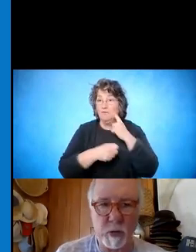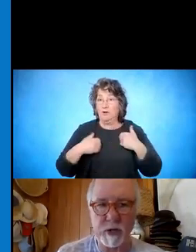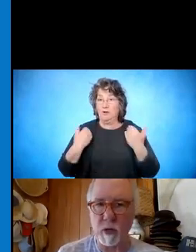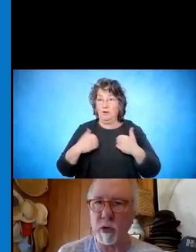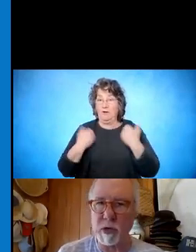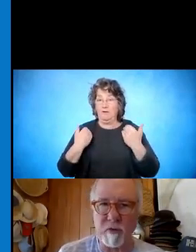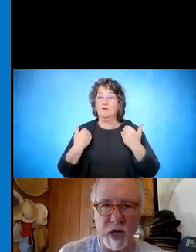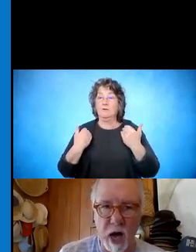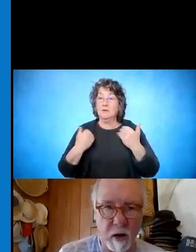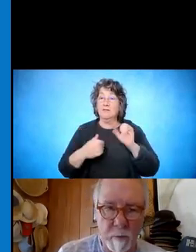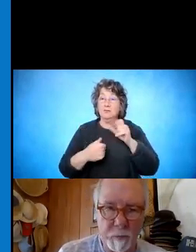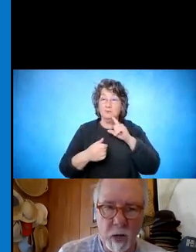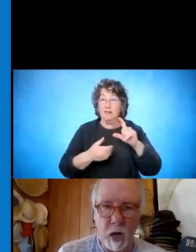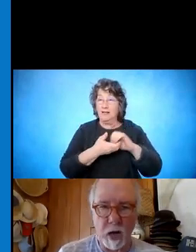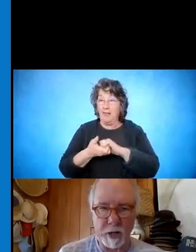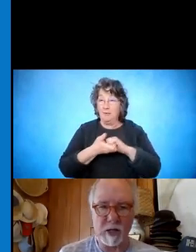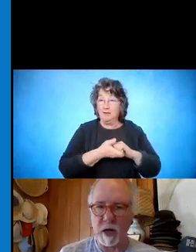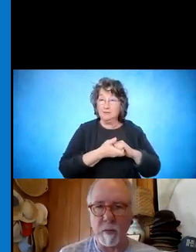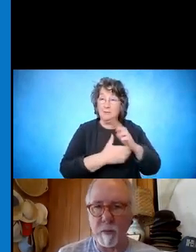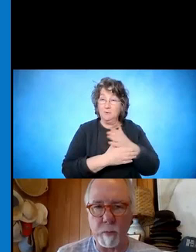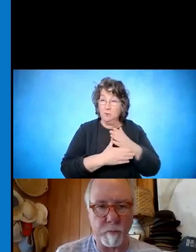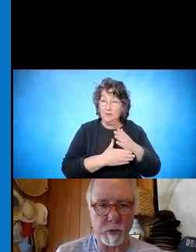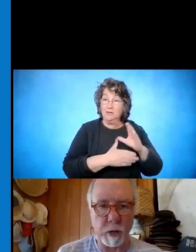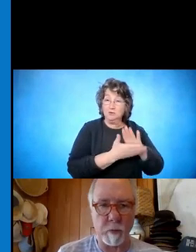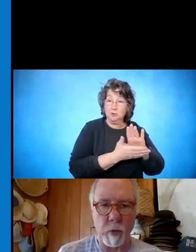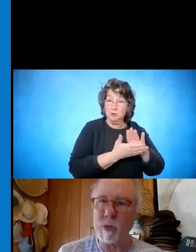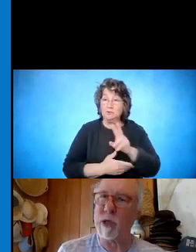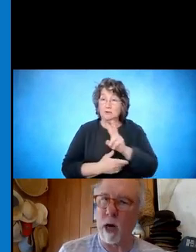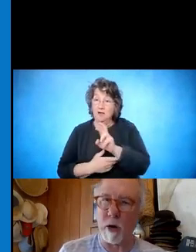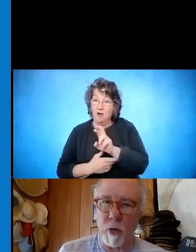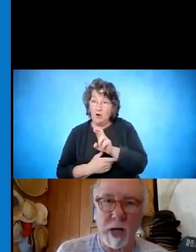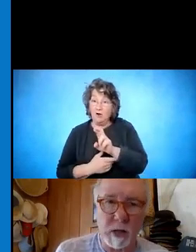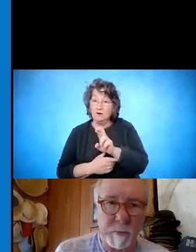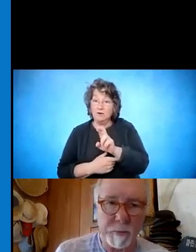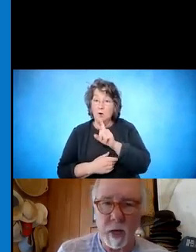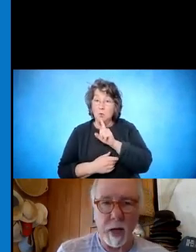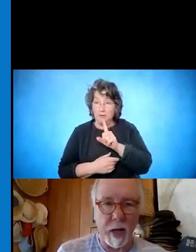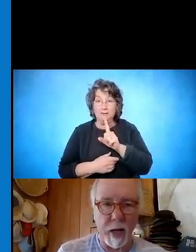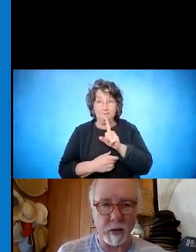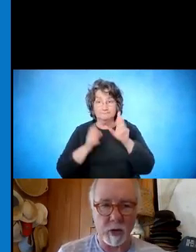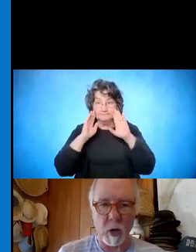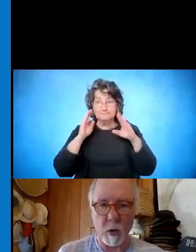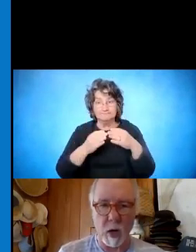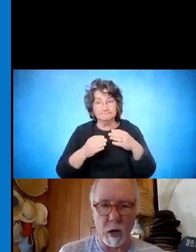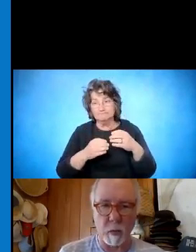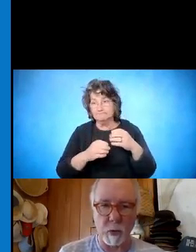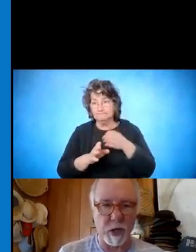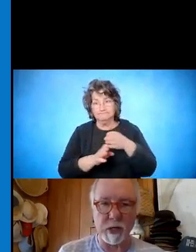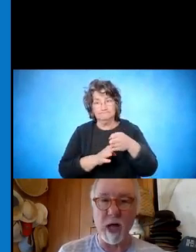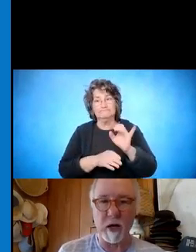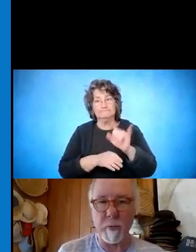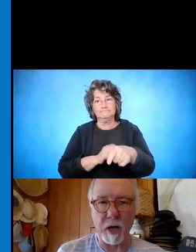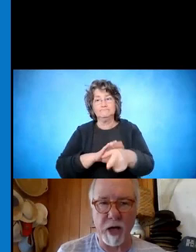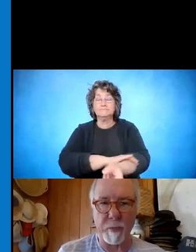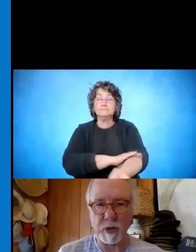particularly between schools and VR, is centermost in our thoughts. And so we're